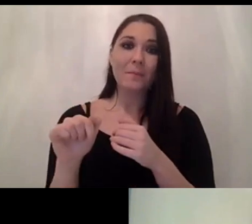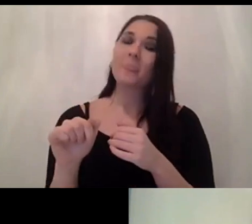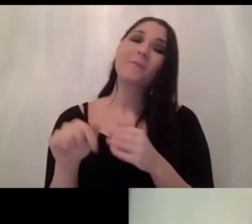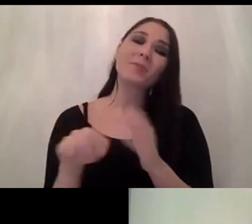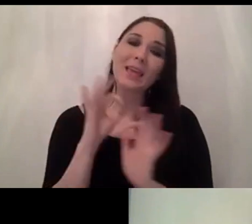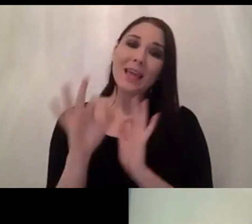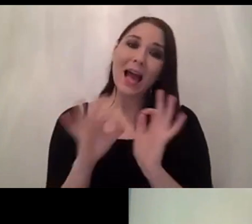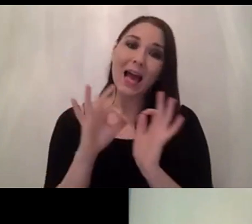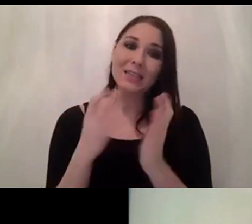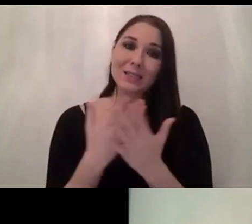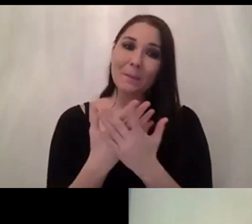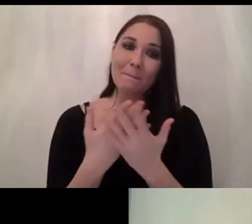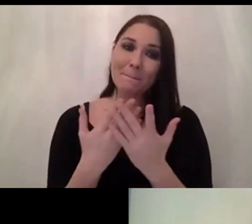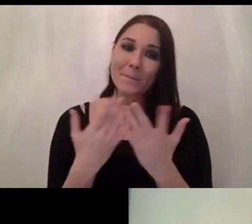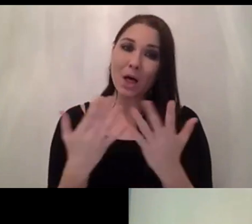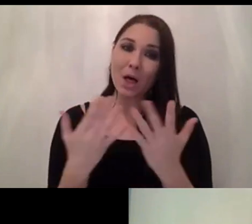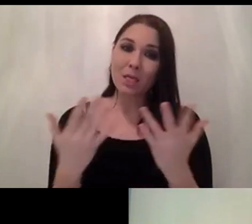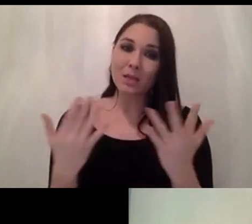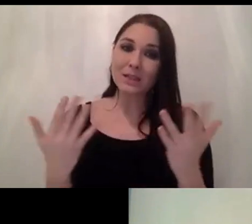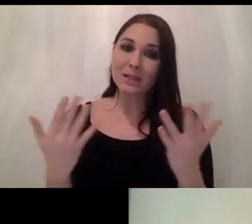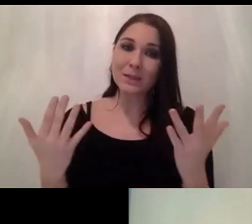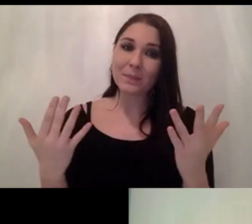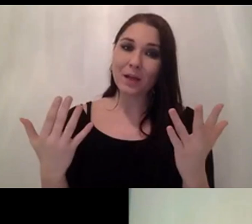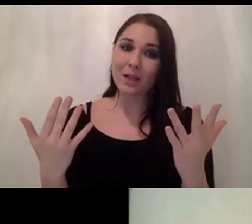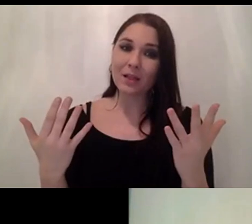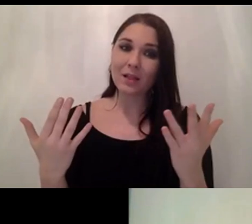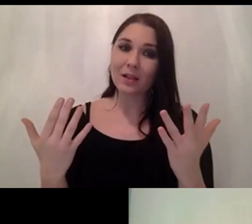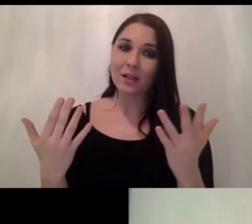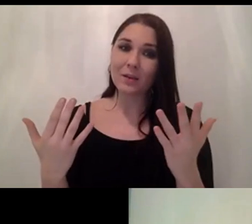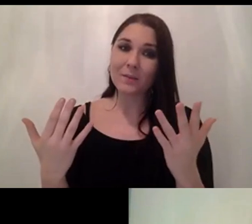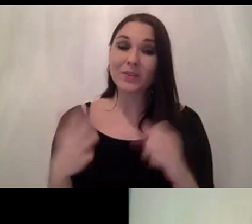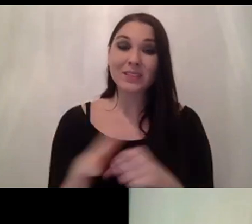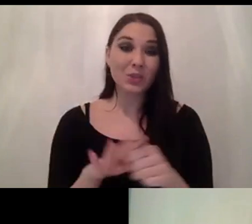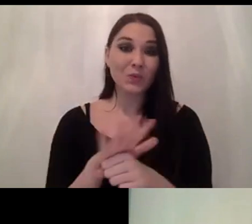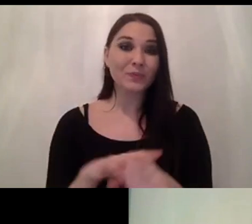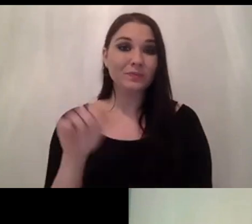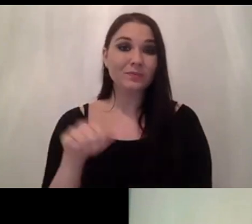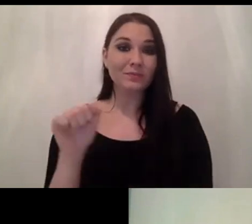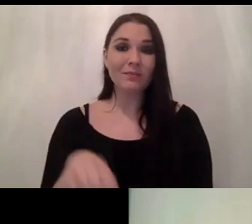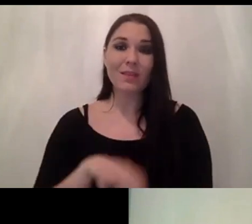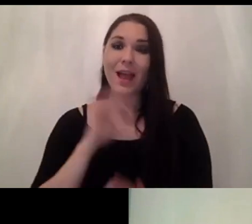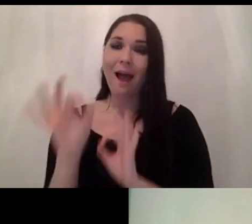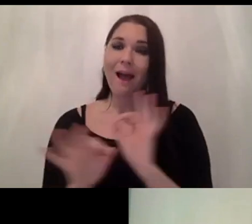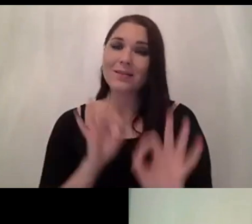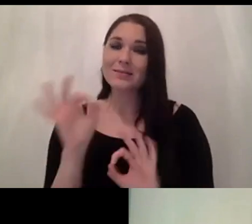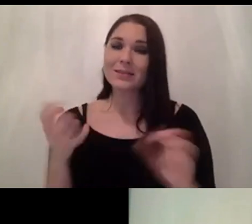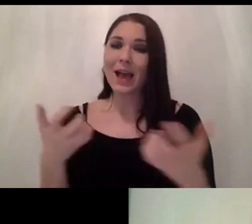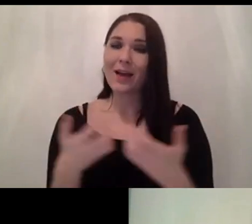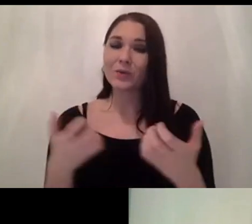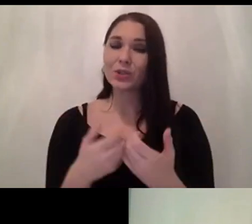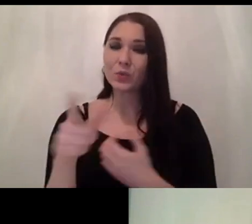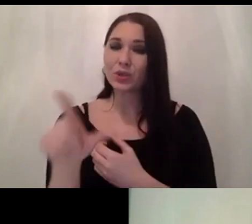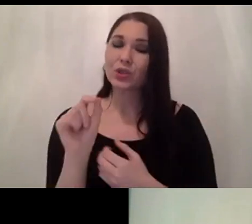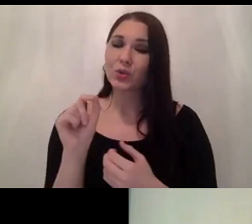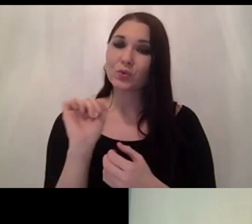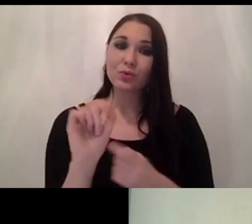it out in multiple yes multiple uh instances so yeah he asked about how do you go and choose your parameters uh and